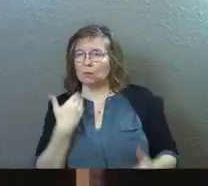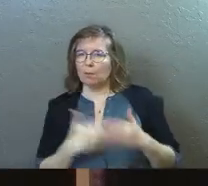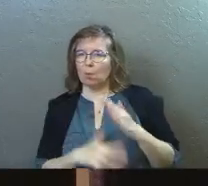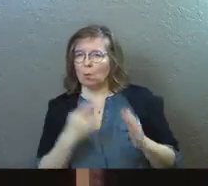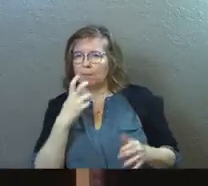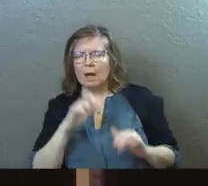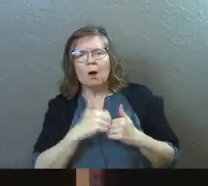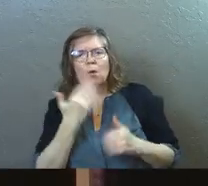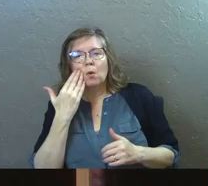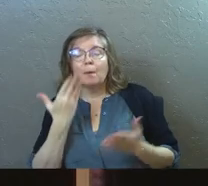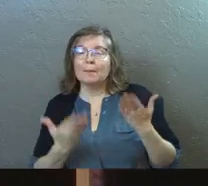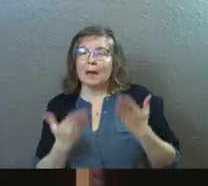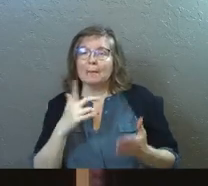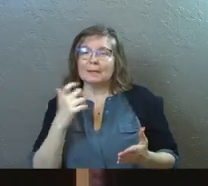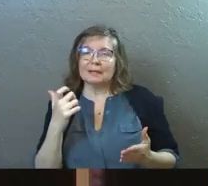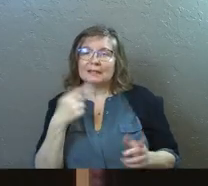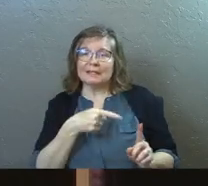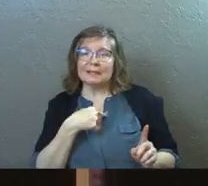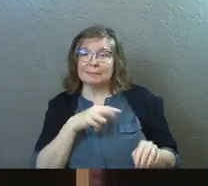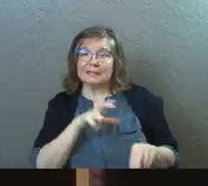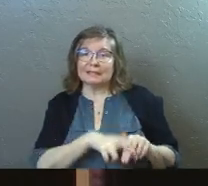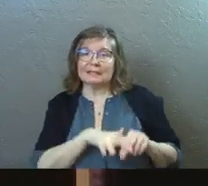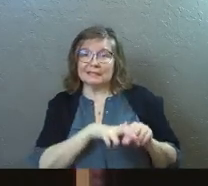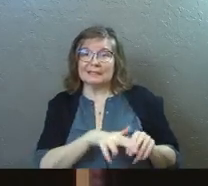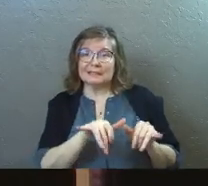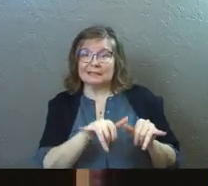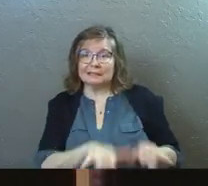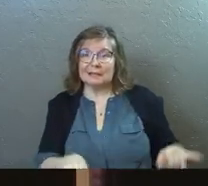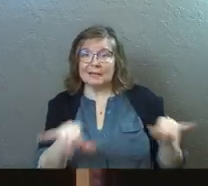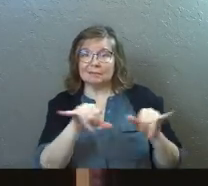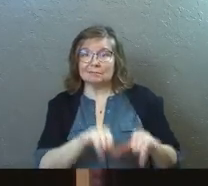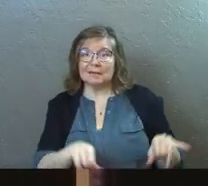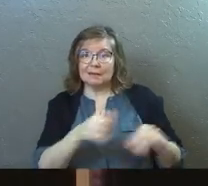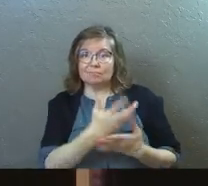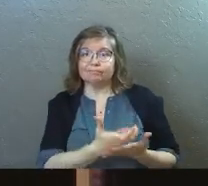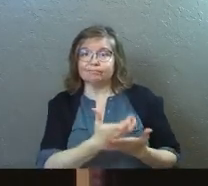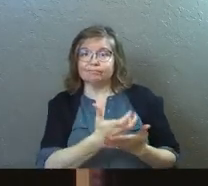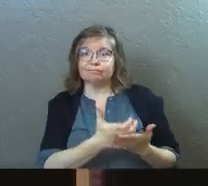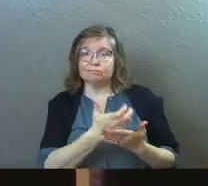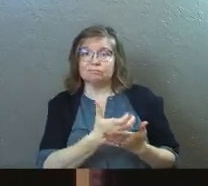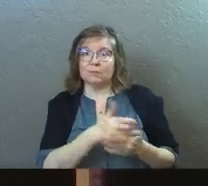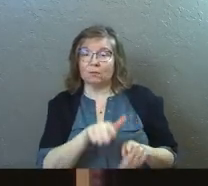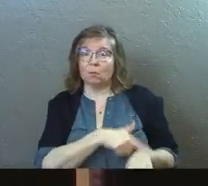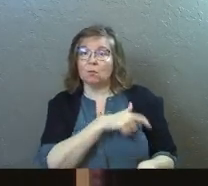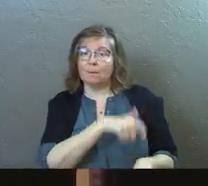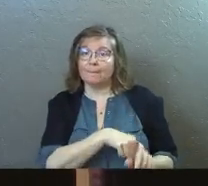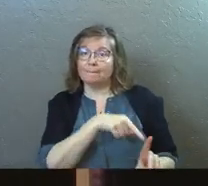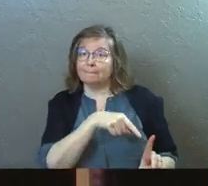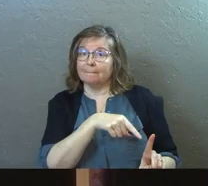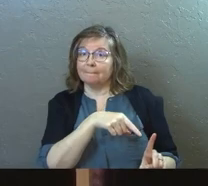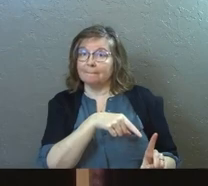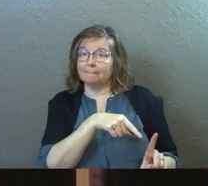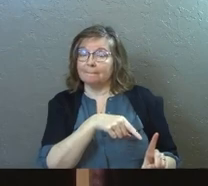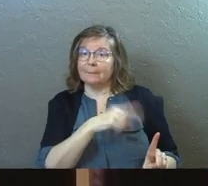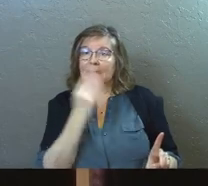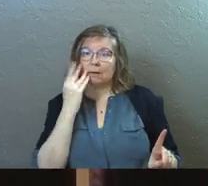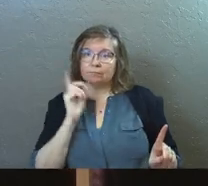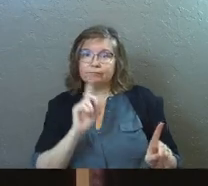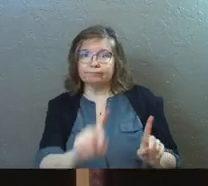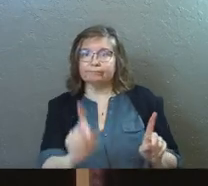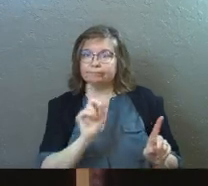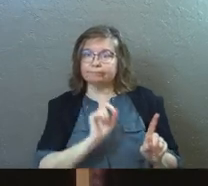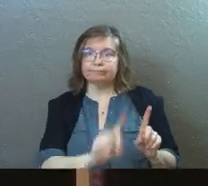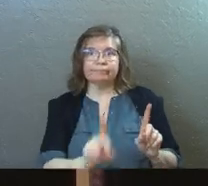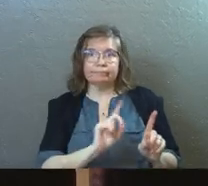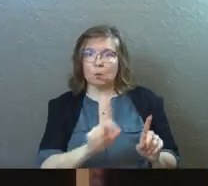blind. How did they know? Probably because he had been sitting in the same place, begging for a long time. And they knew him.